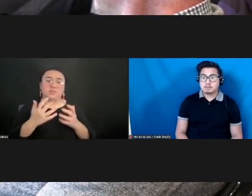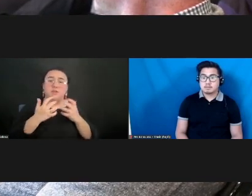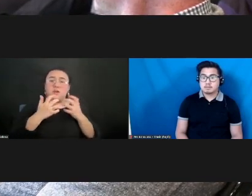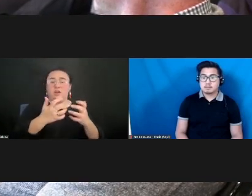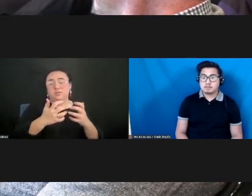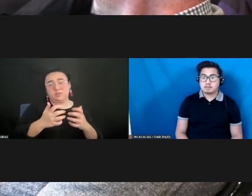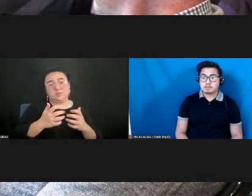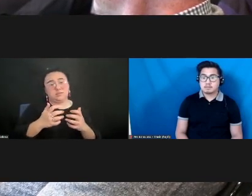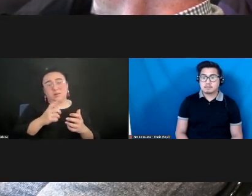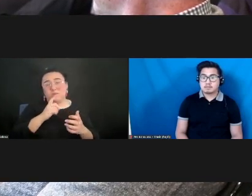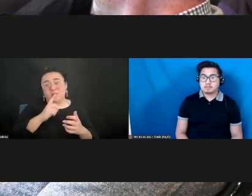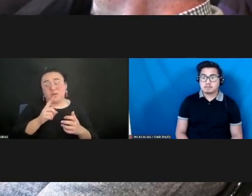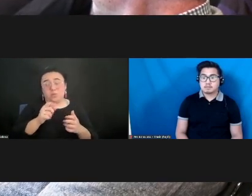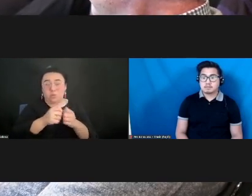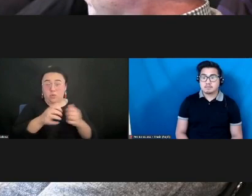story.